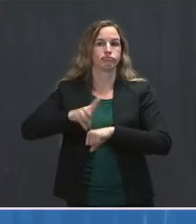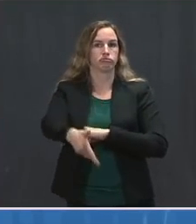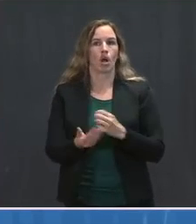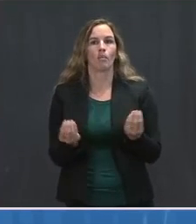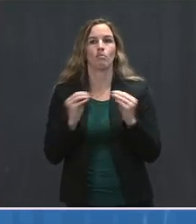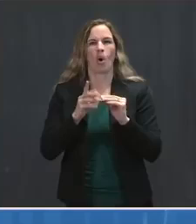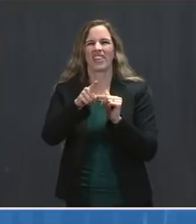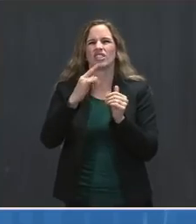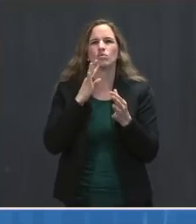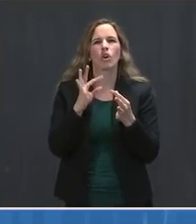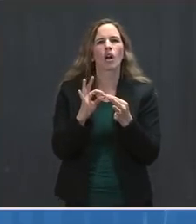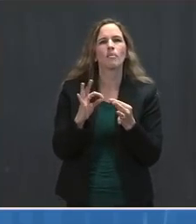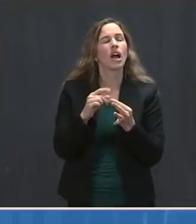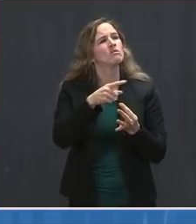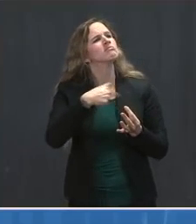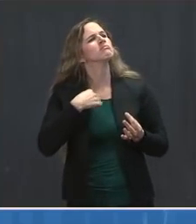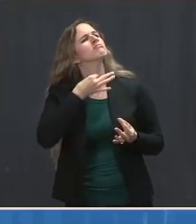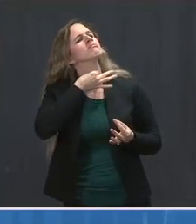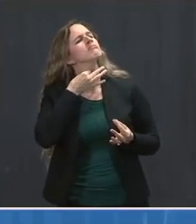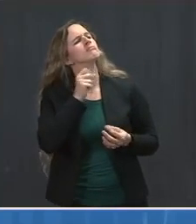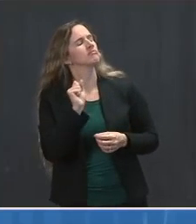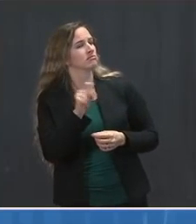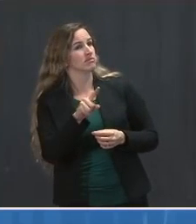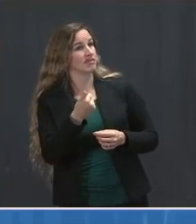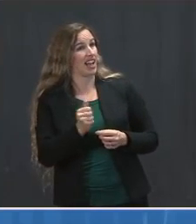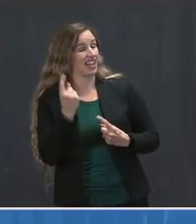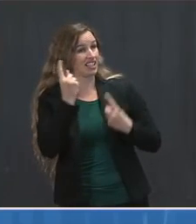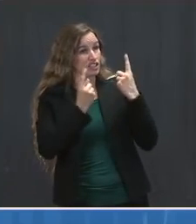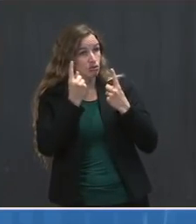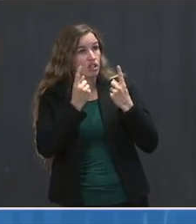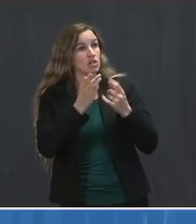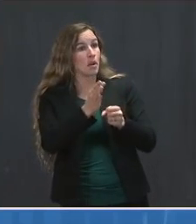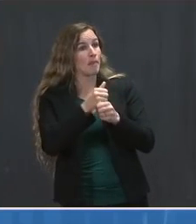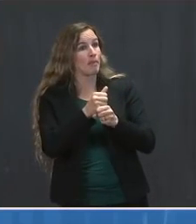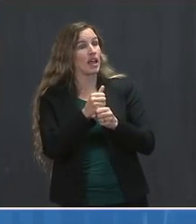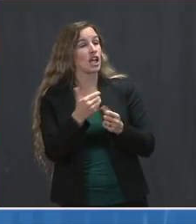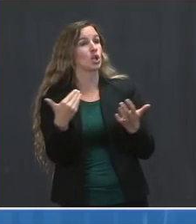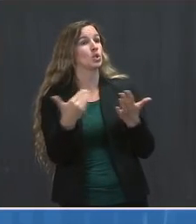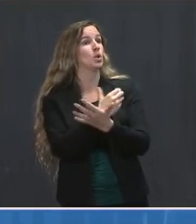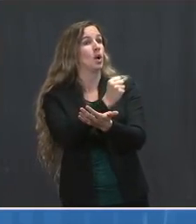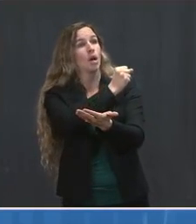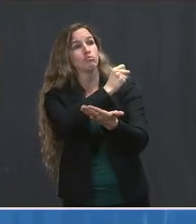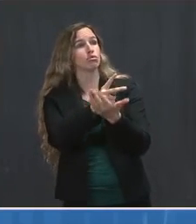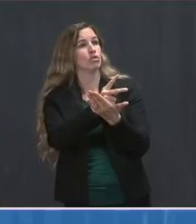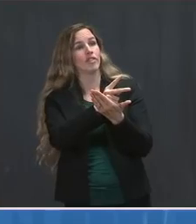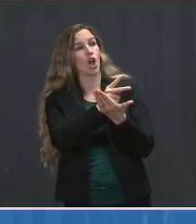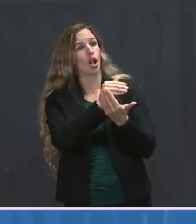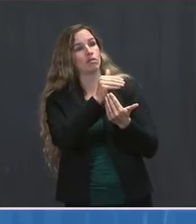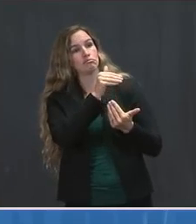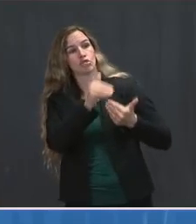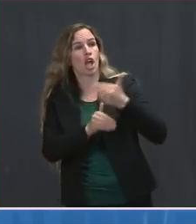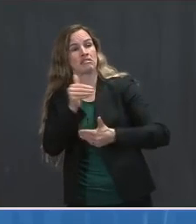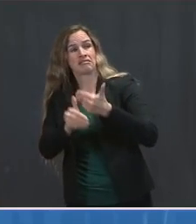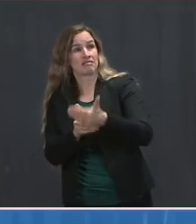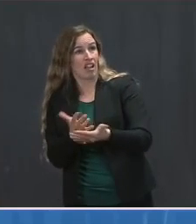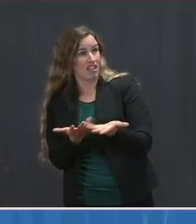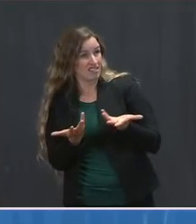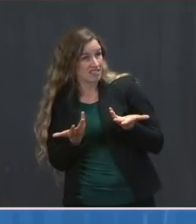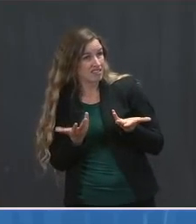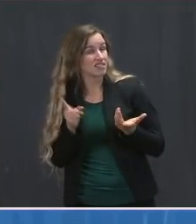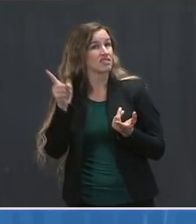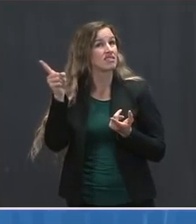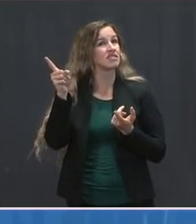about. So I wonder, I mean, is there any consideration of either creating a new approval pathway at the FDA or taking more